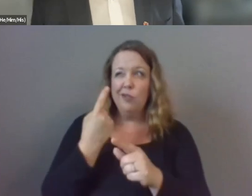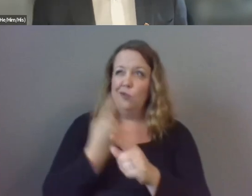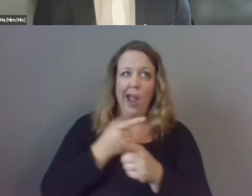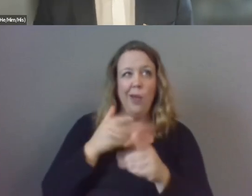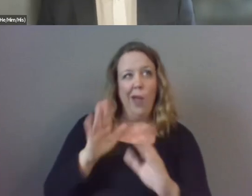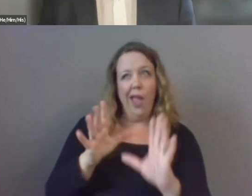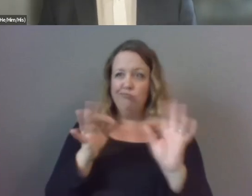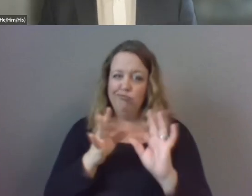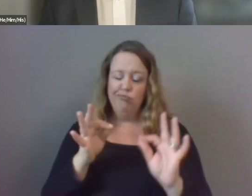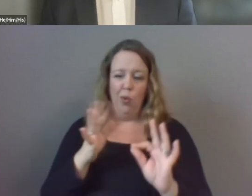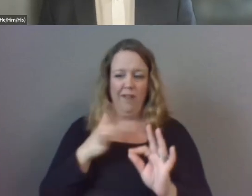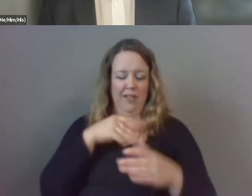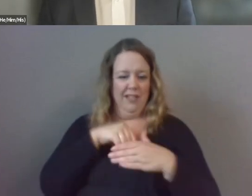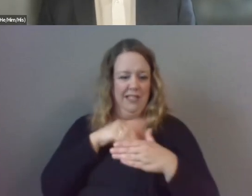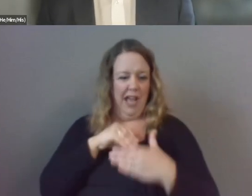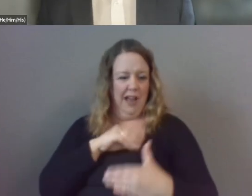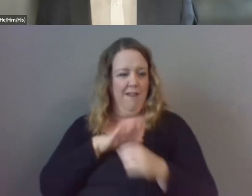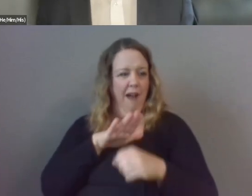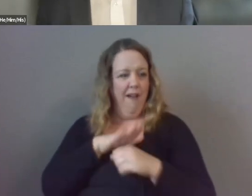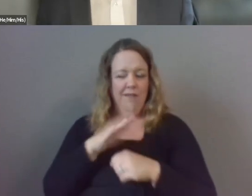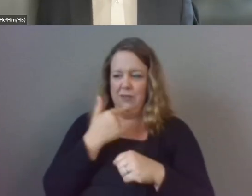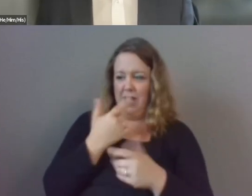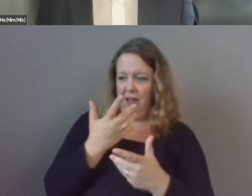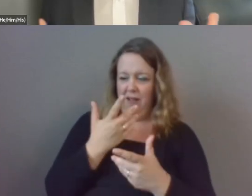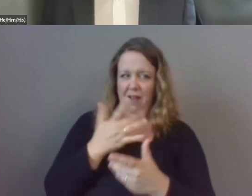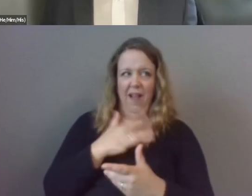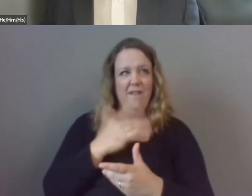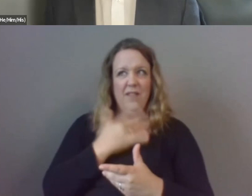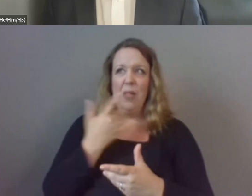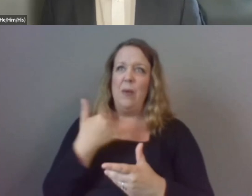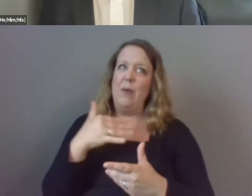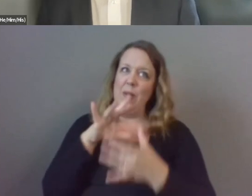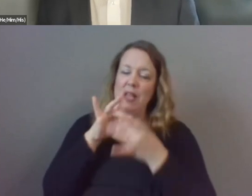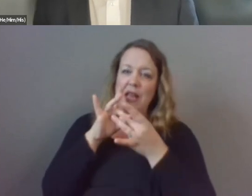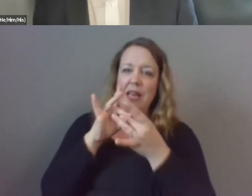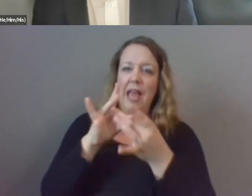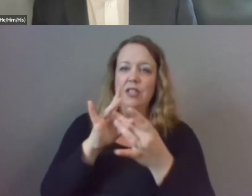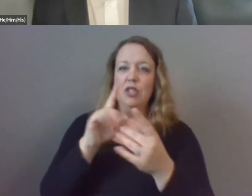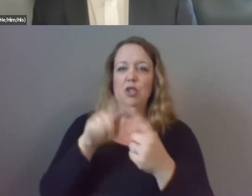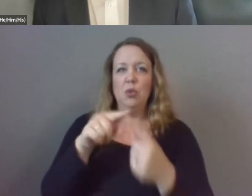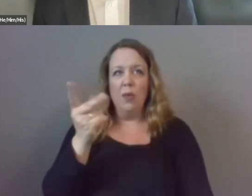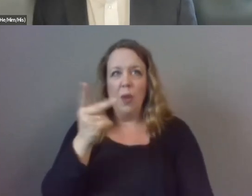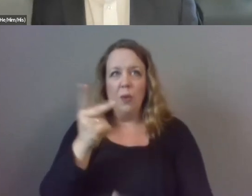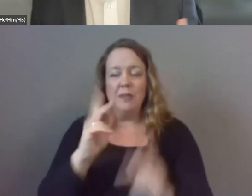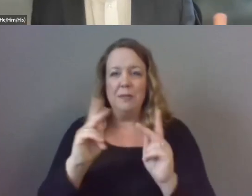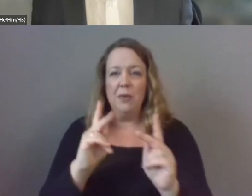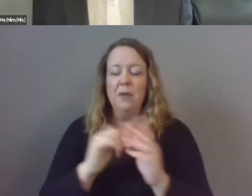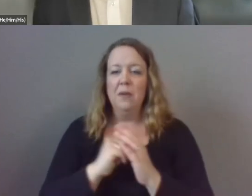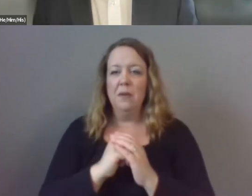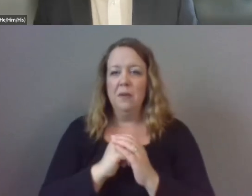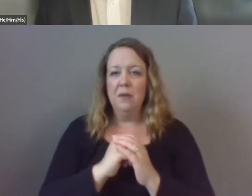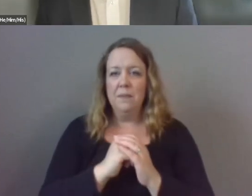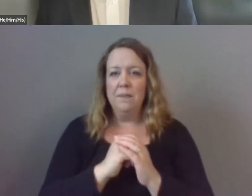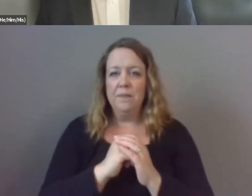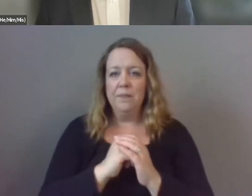realize um that i felt so connected to these people uh in in no